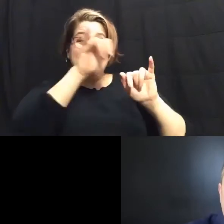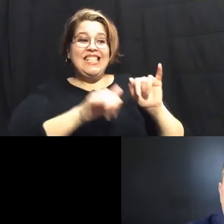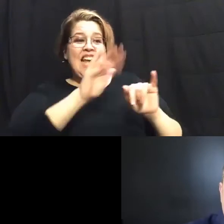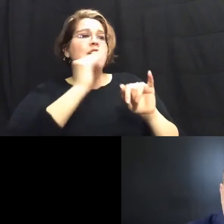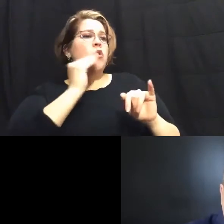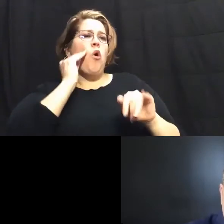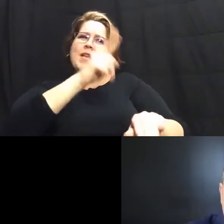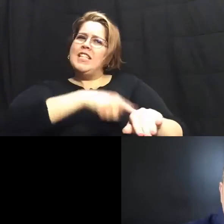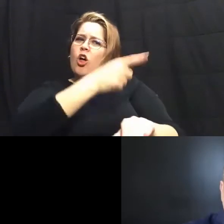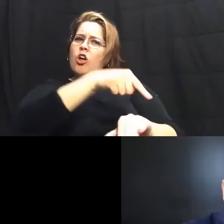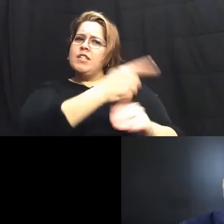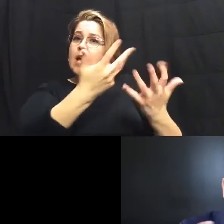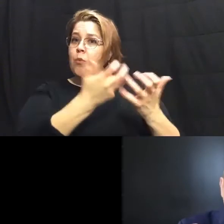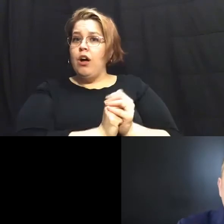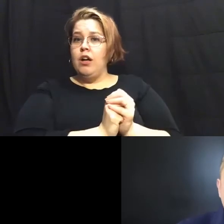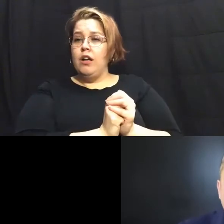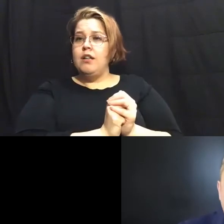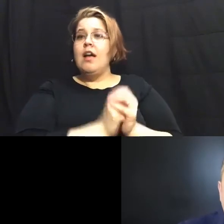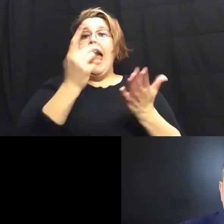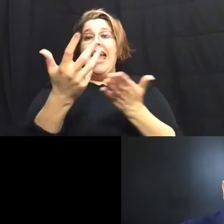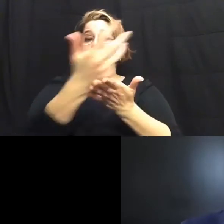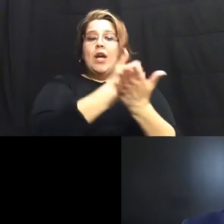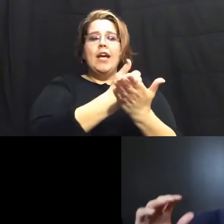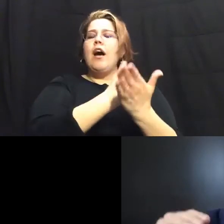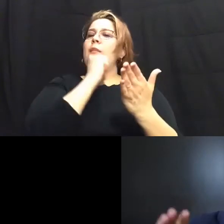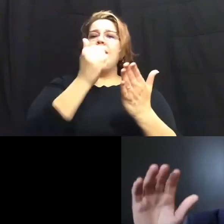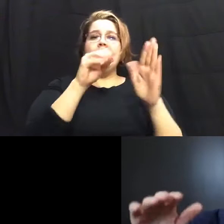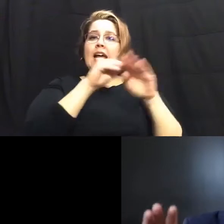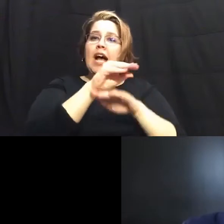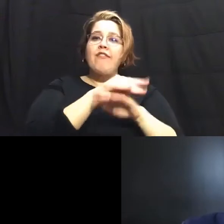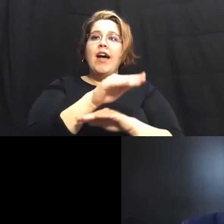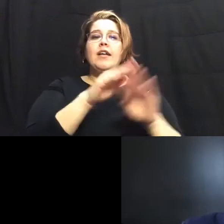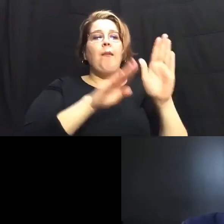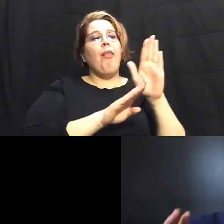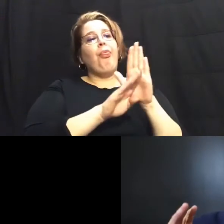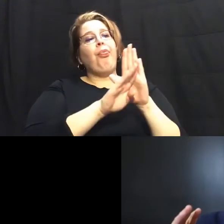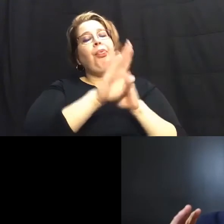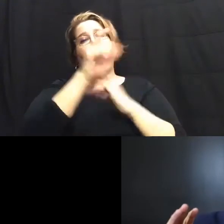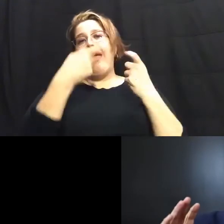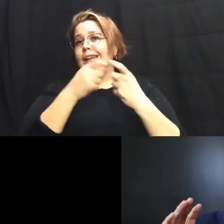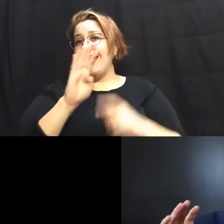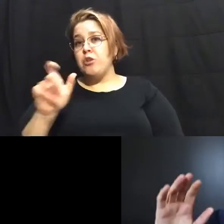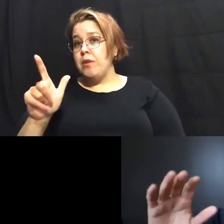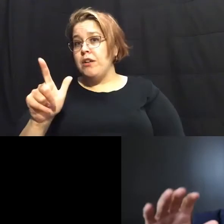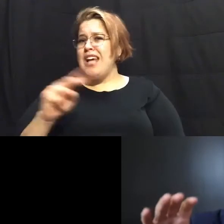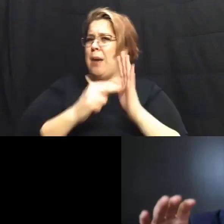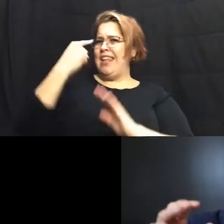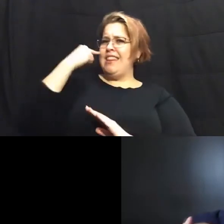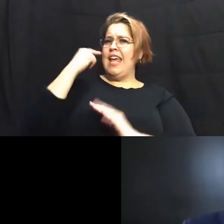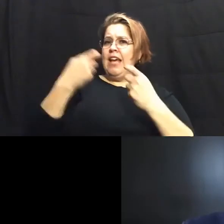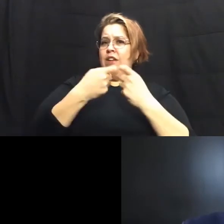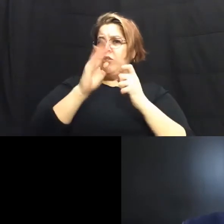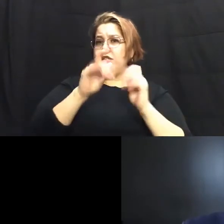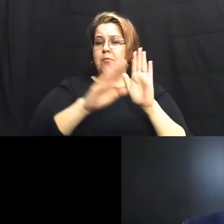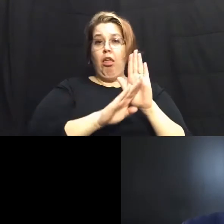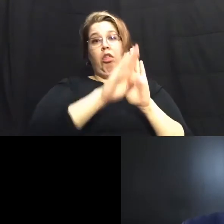as long as they want right and their income isn't affected by rising cps energy bills i mean think about it if a cps energy bill goes up